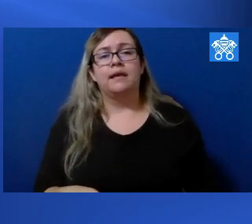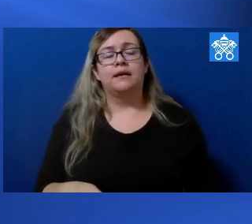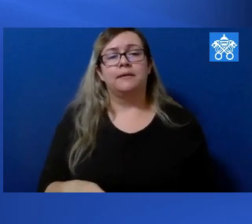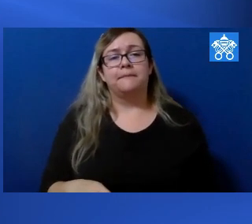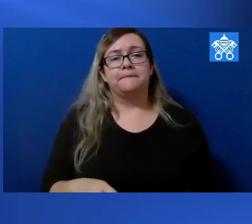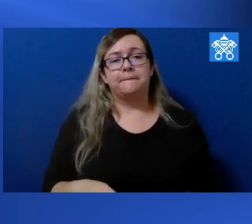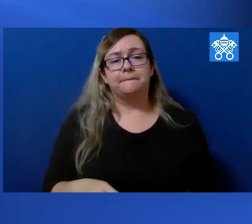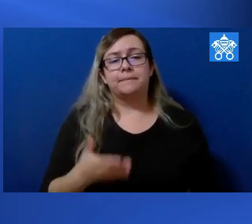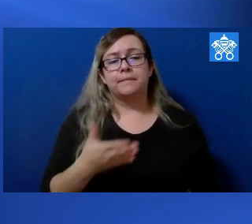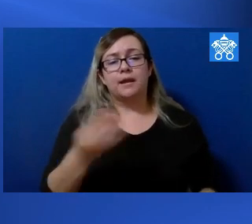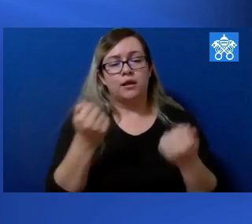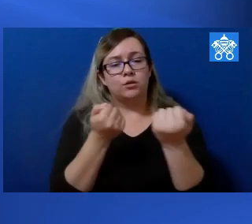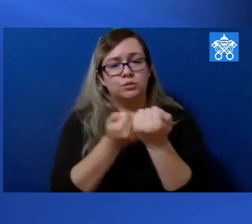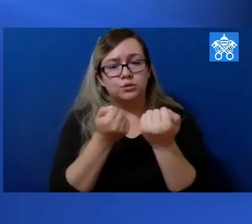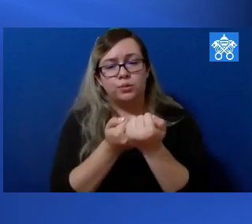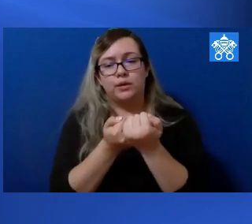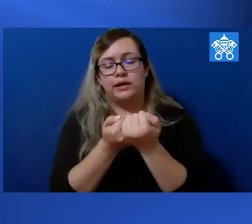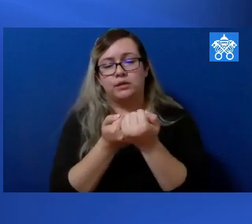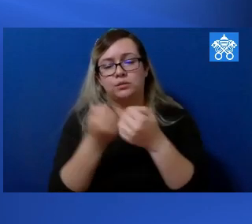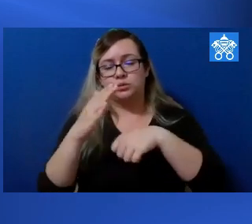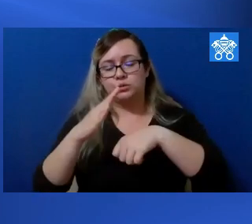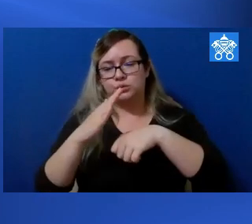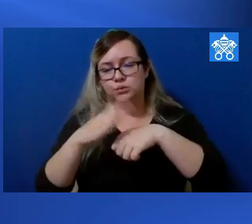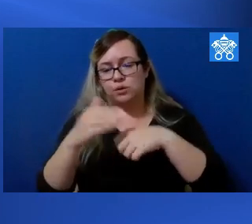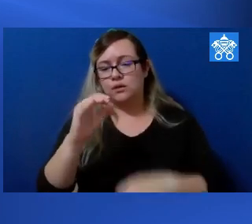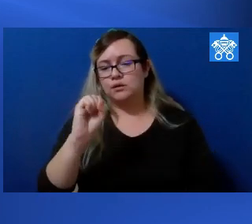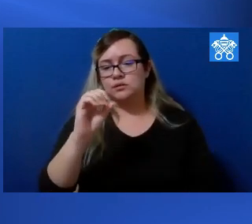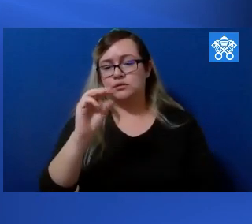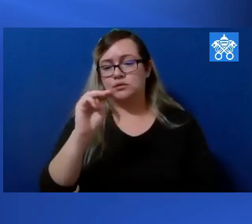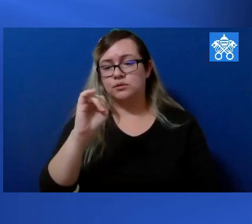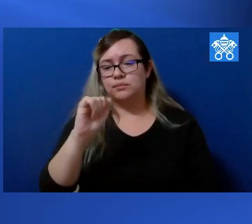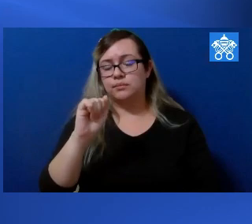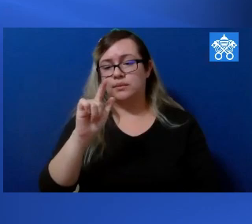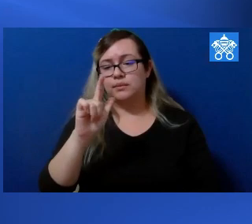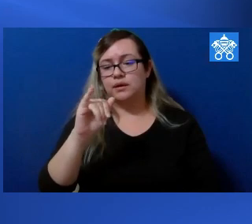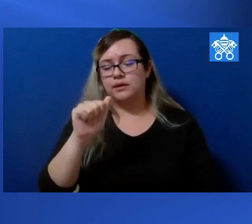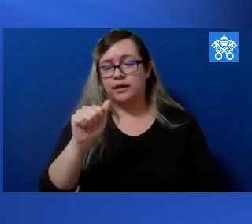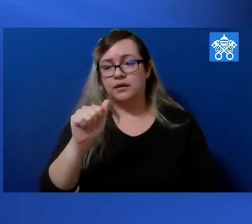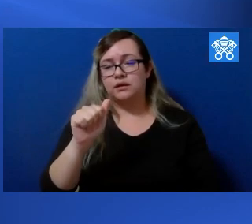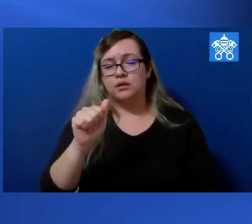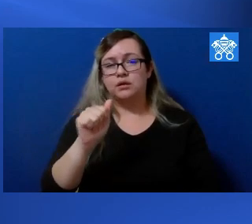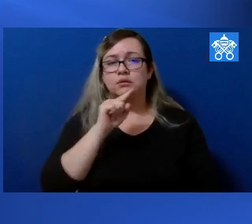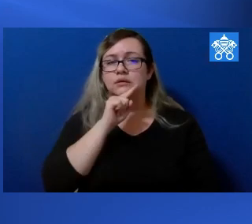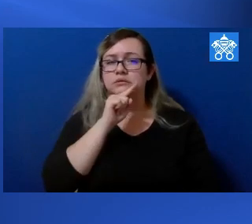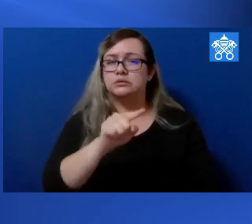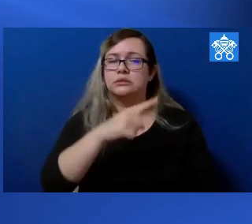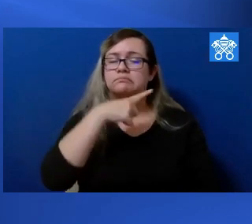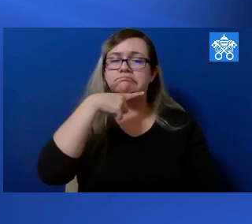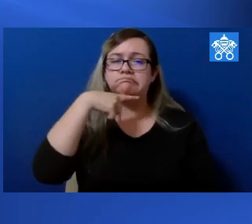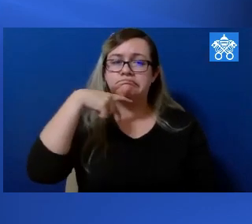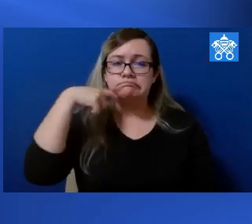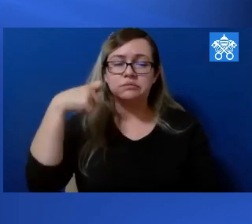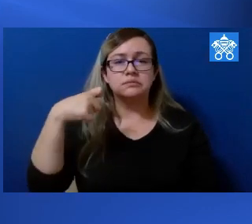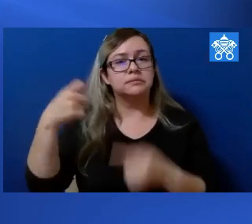require international help in our prayers and support, including Somalia, in particular, the Horn of Africa, where extreme